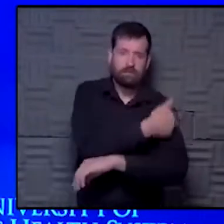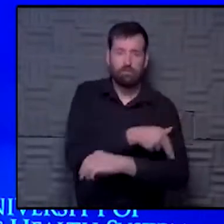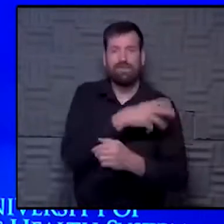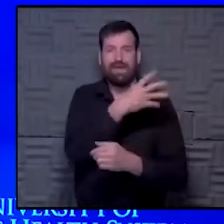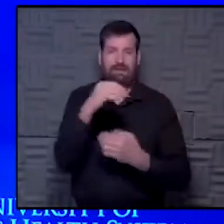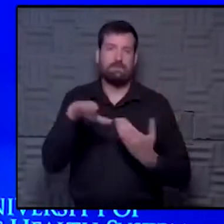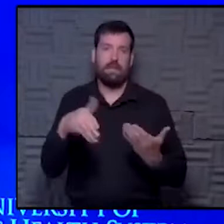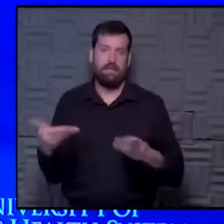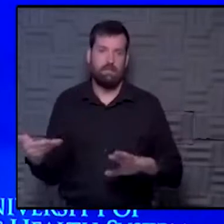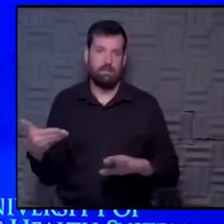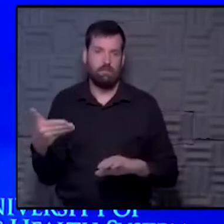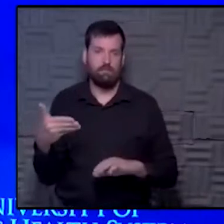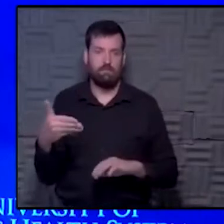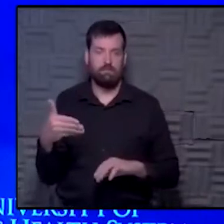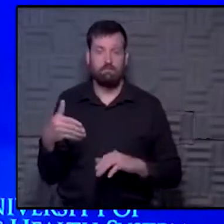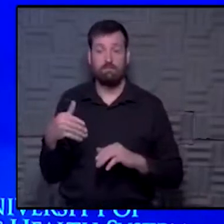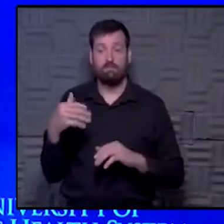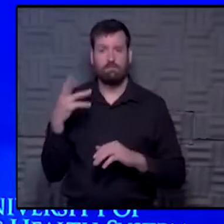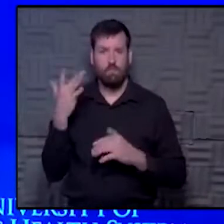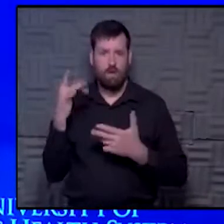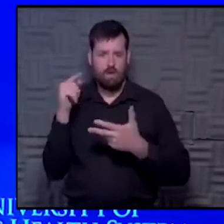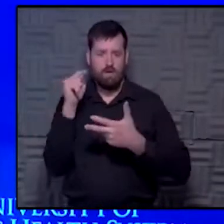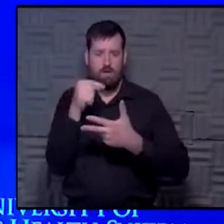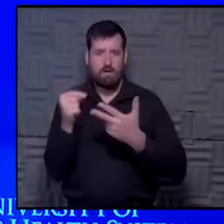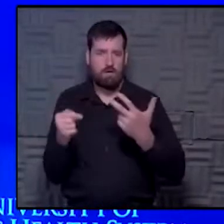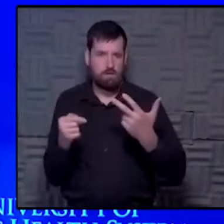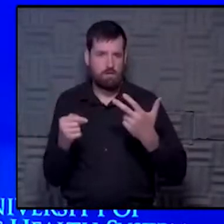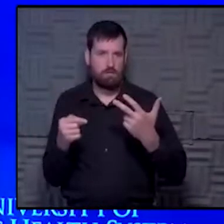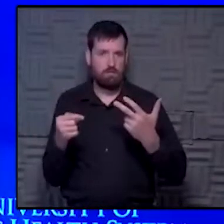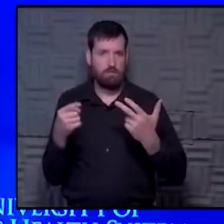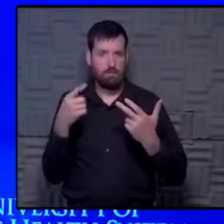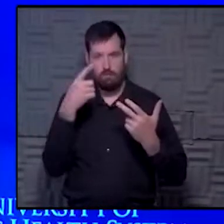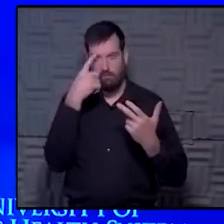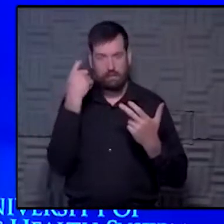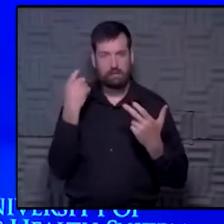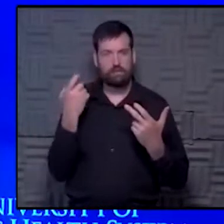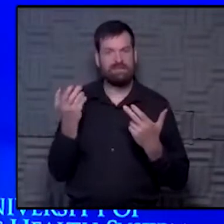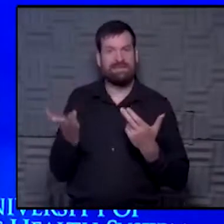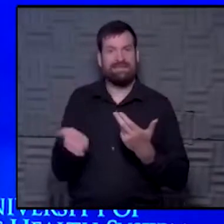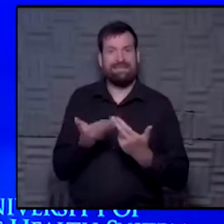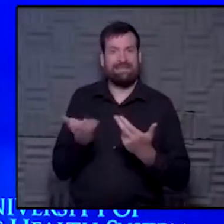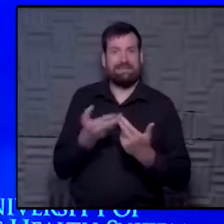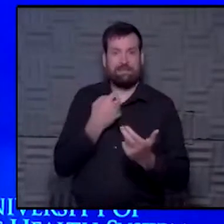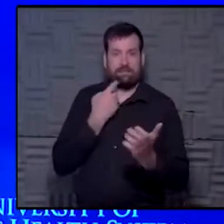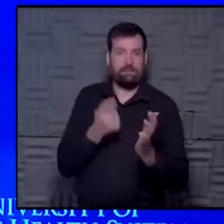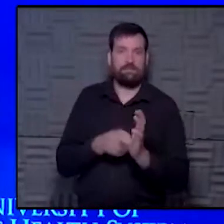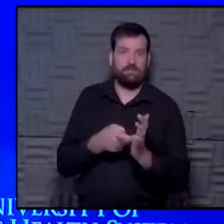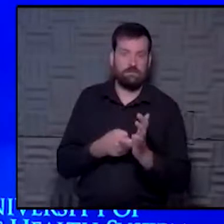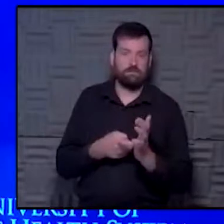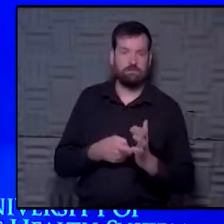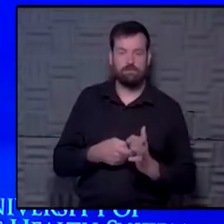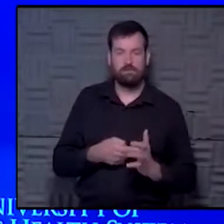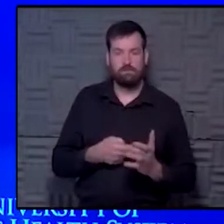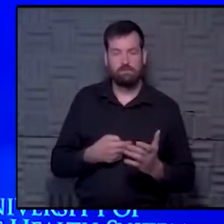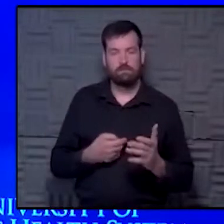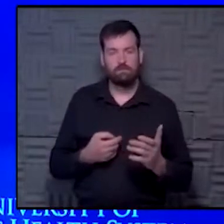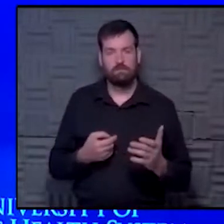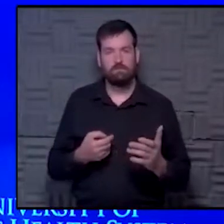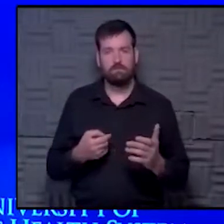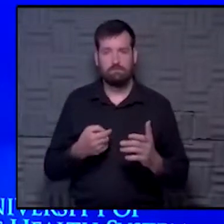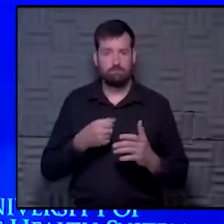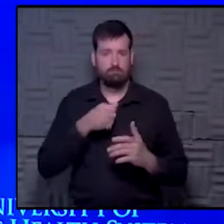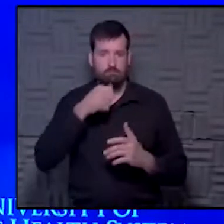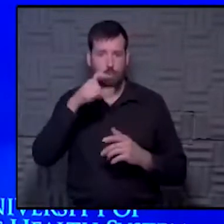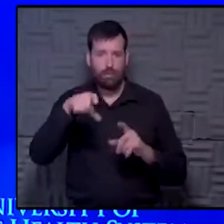reason those were chosen as primary endpoints is because they're very easy to see, right? You don't need to do